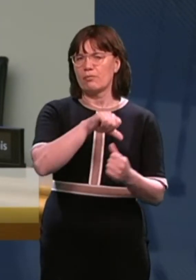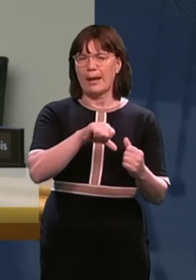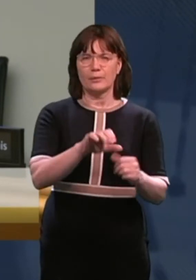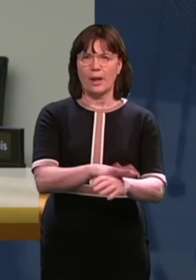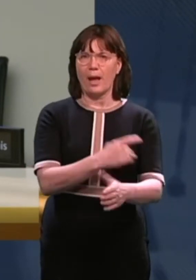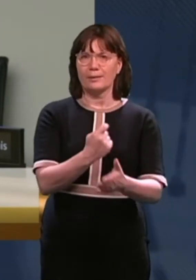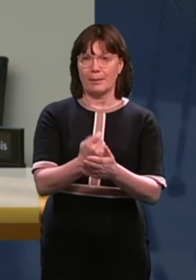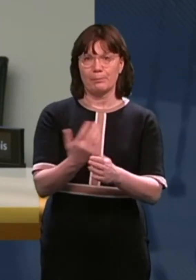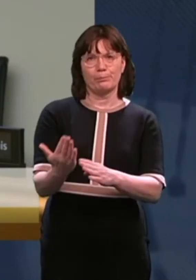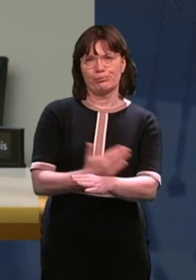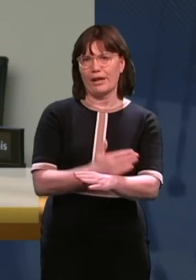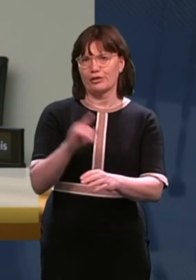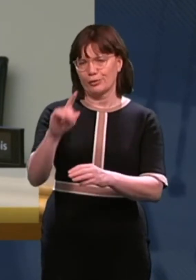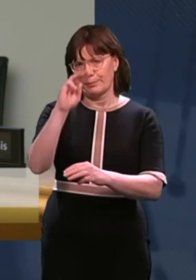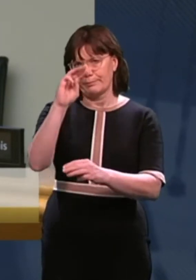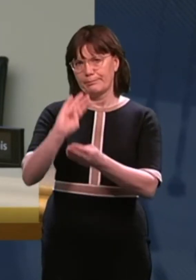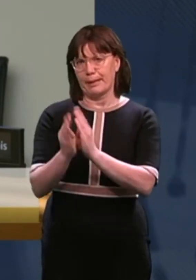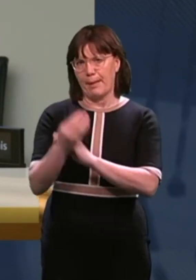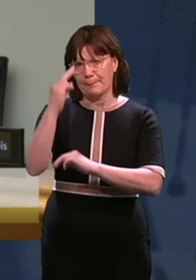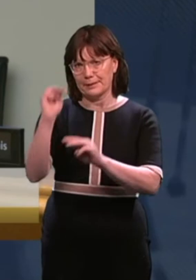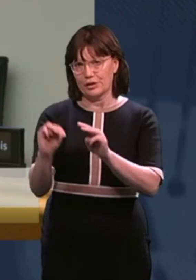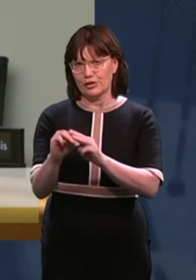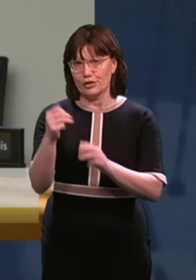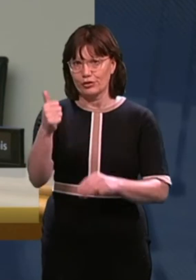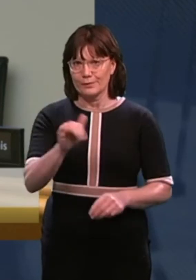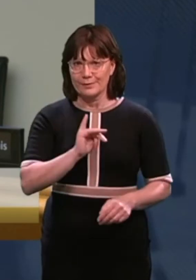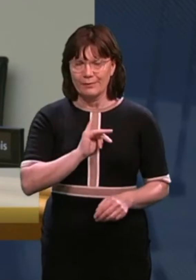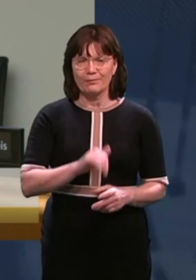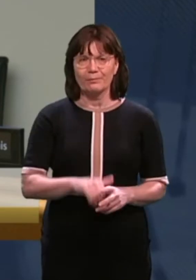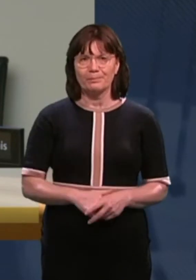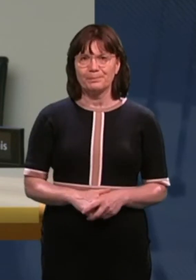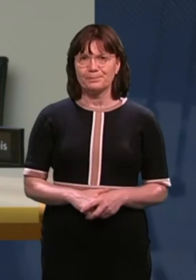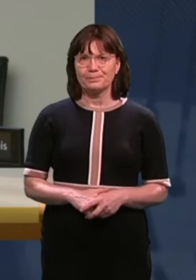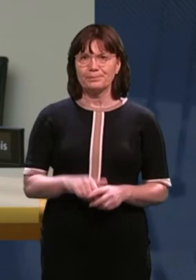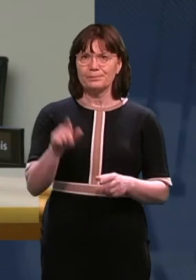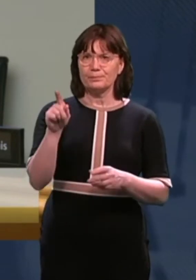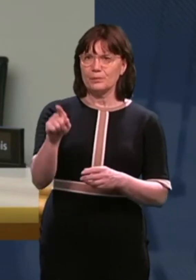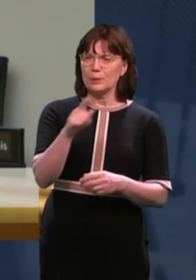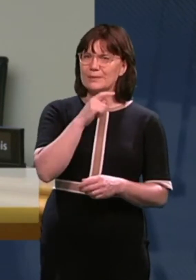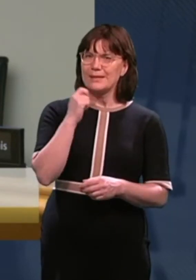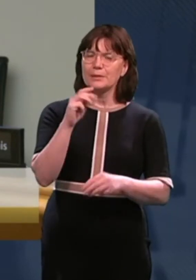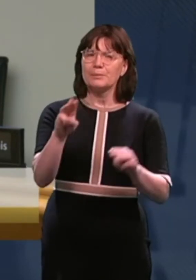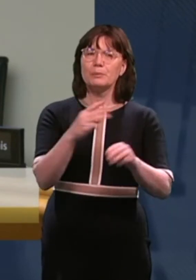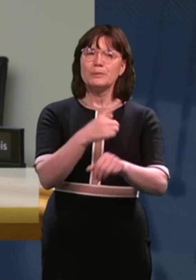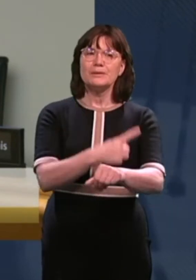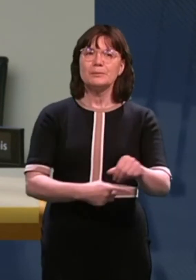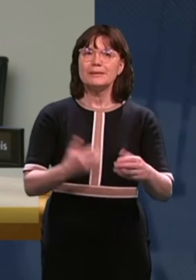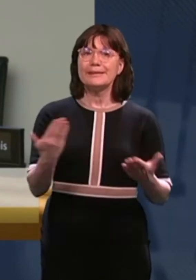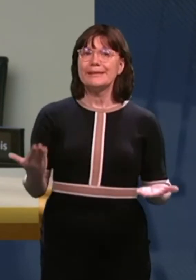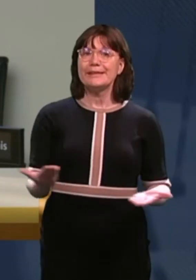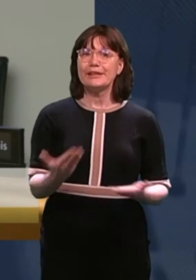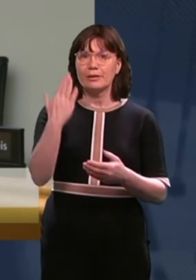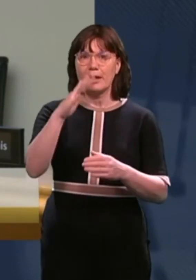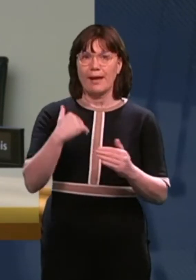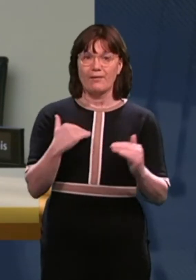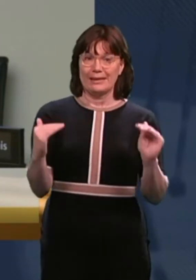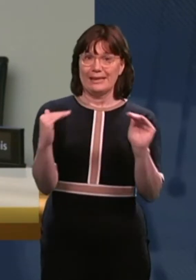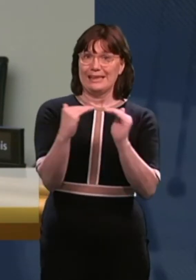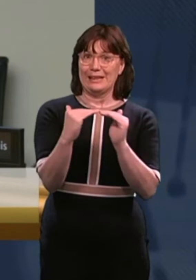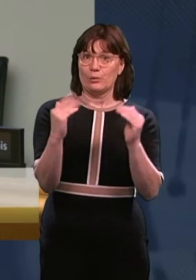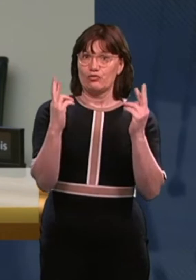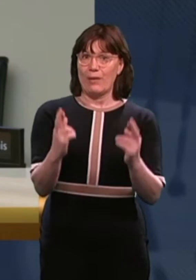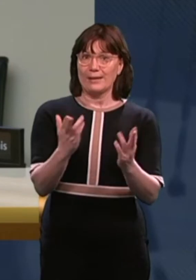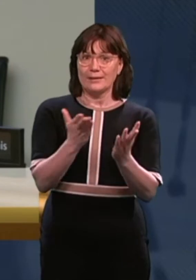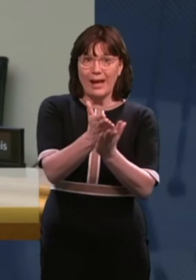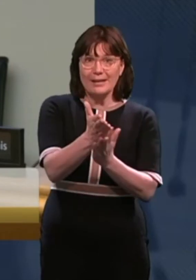long you have been minister for. But in your opening statement you mentioned that people with disabilities in Ireland have an equal right of access to